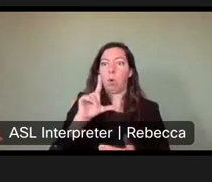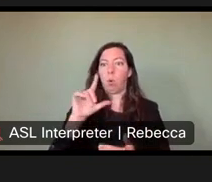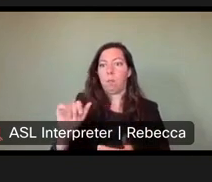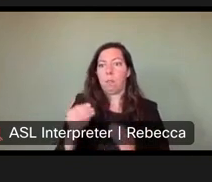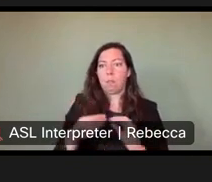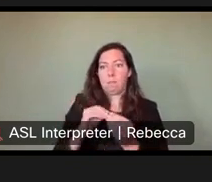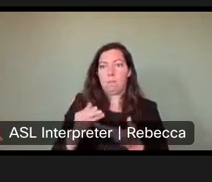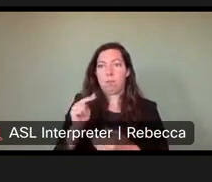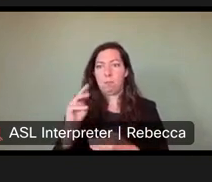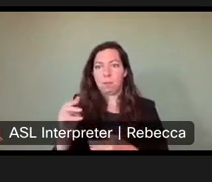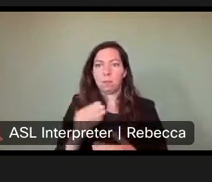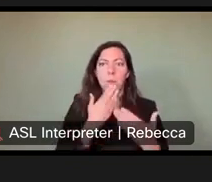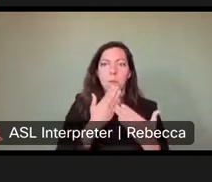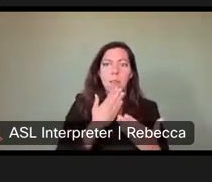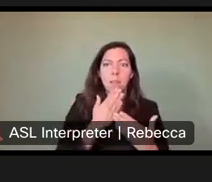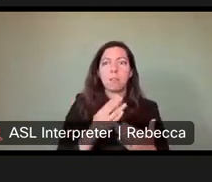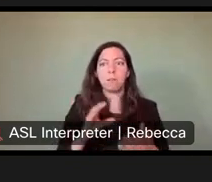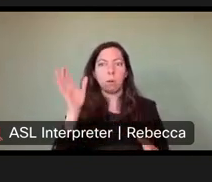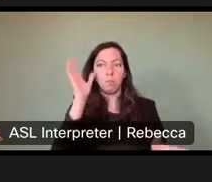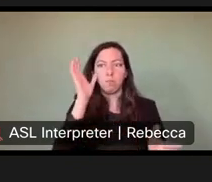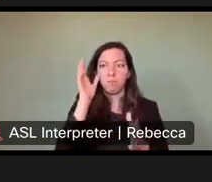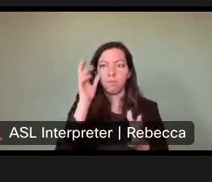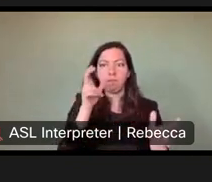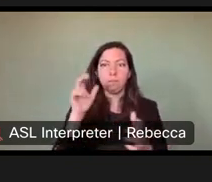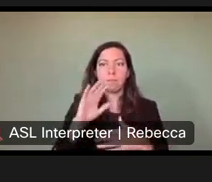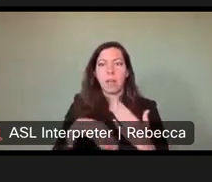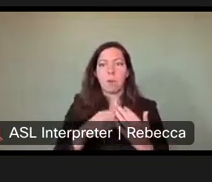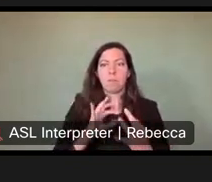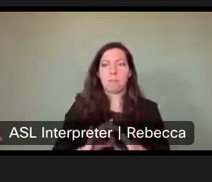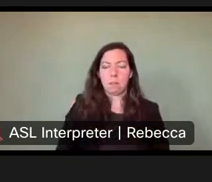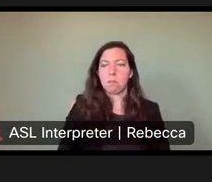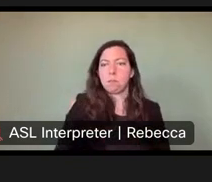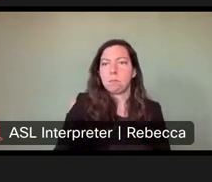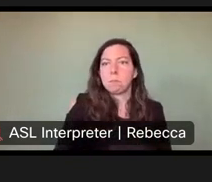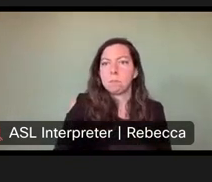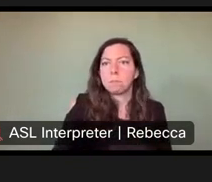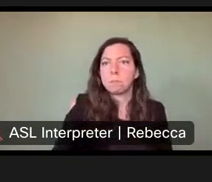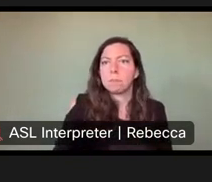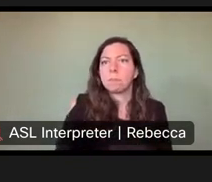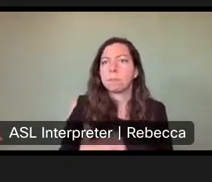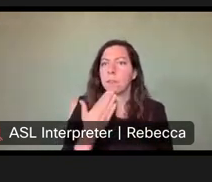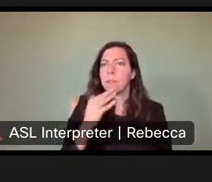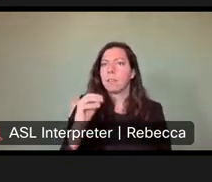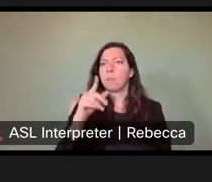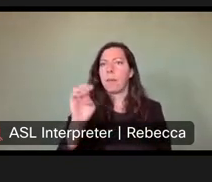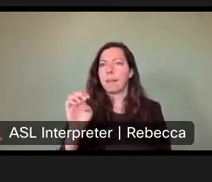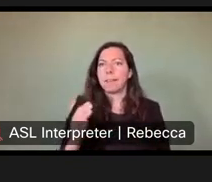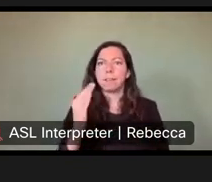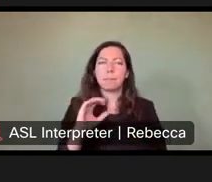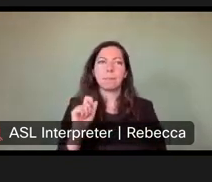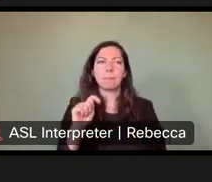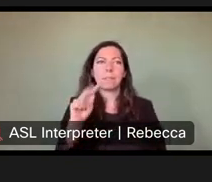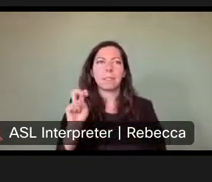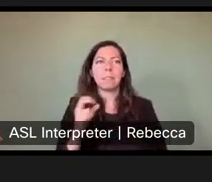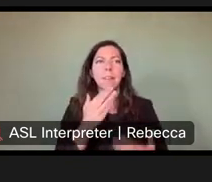Thank you for actively soliciting and listening to input. Um, thank you, Maggie. Steve says, thank you for doing your best at being